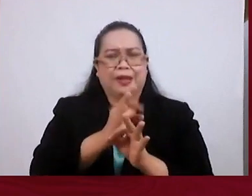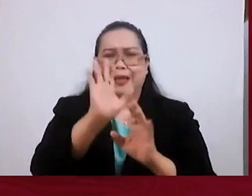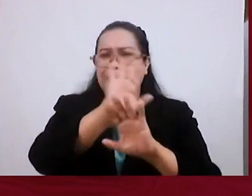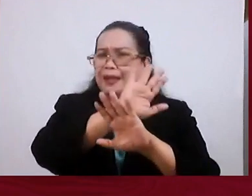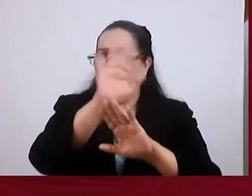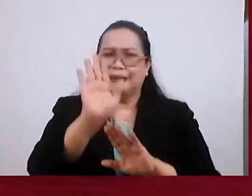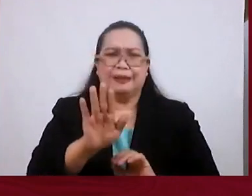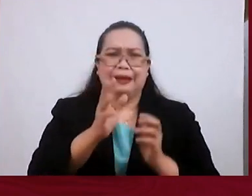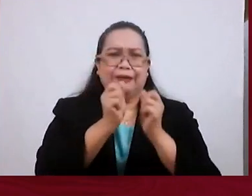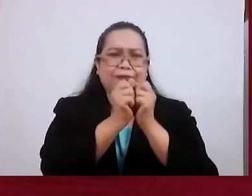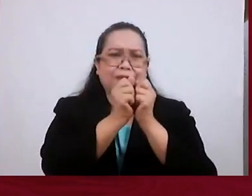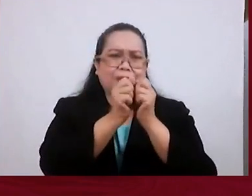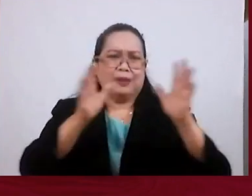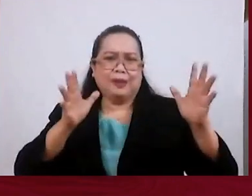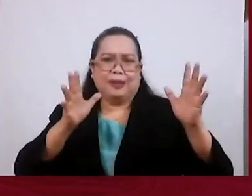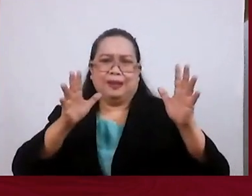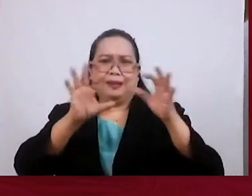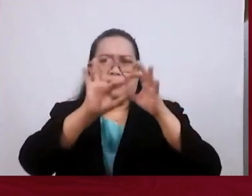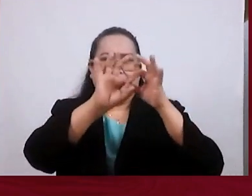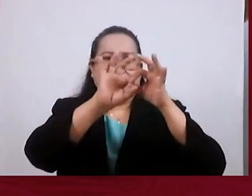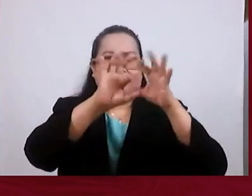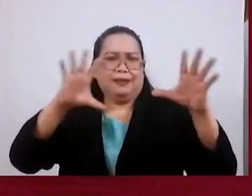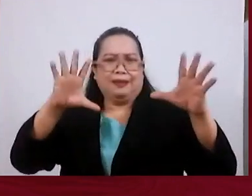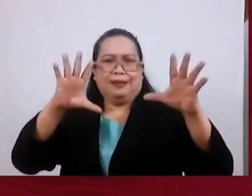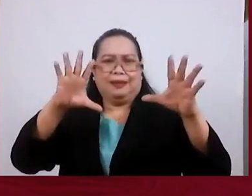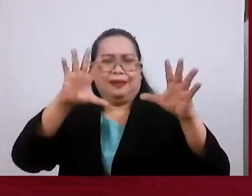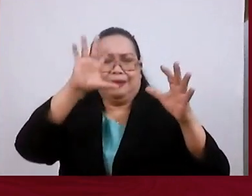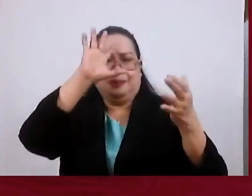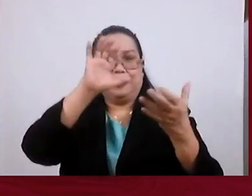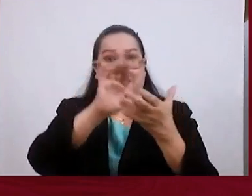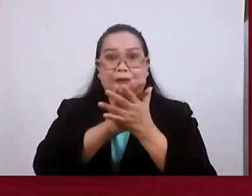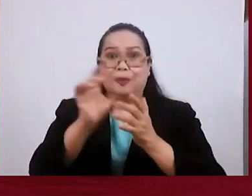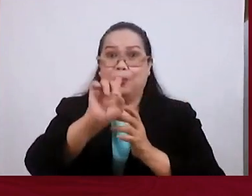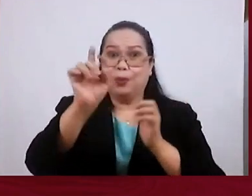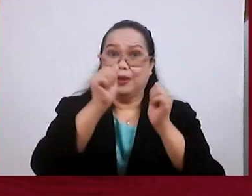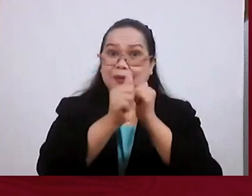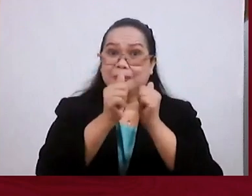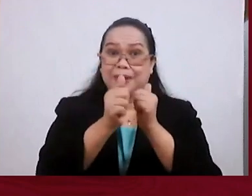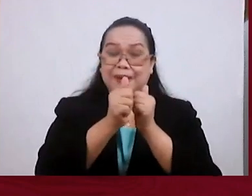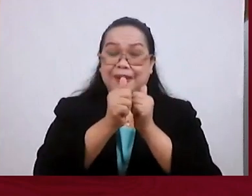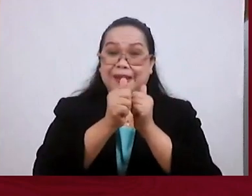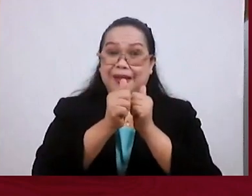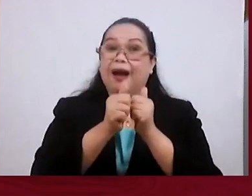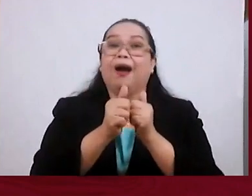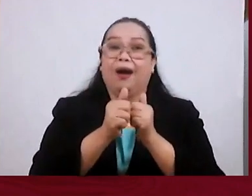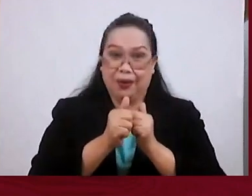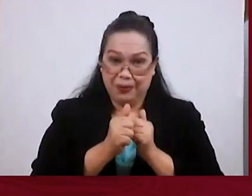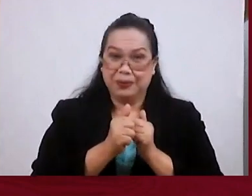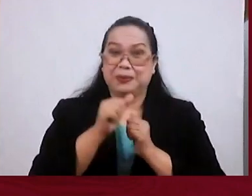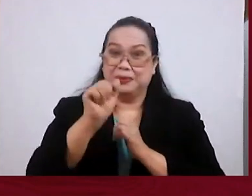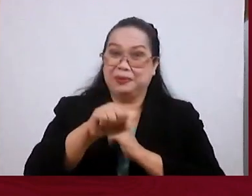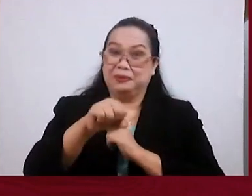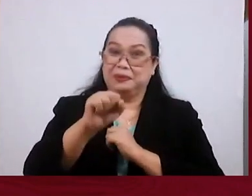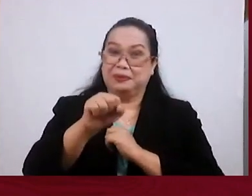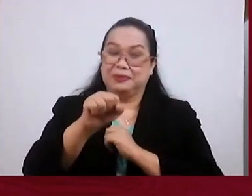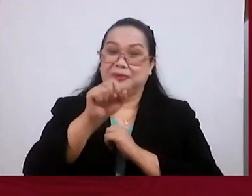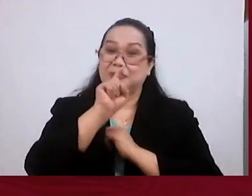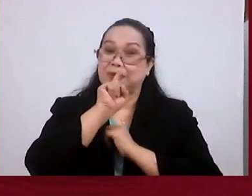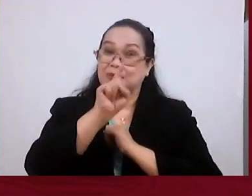let go of what you have believed in. What does it mean? Well, it means simply, some have.